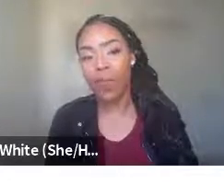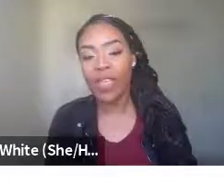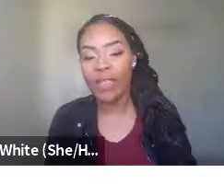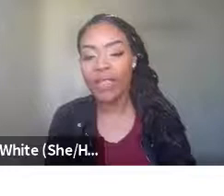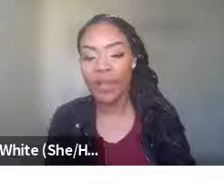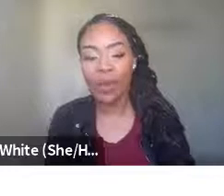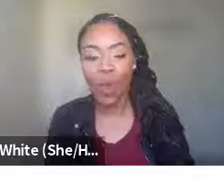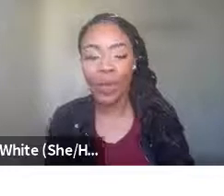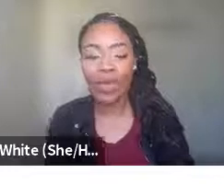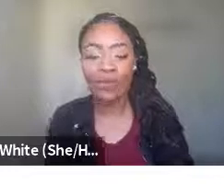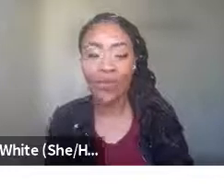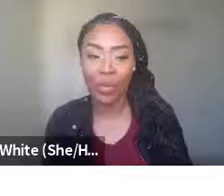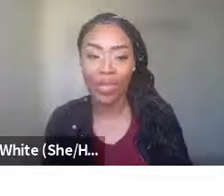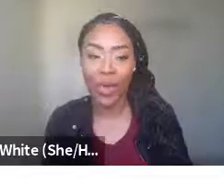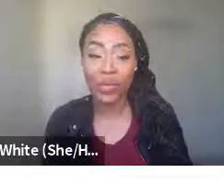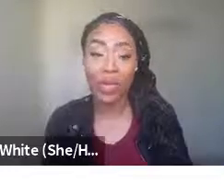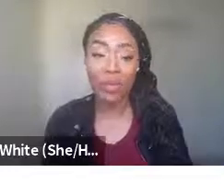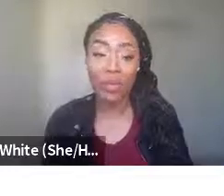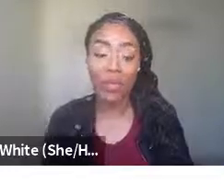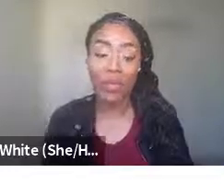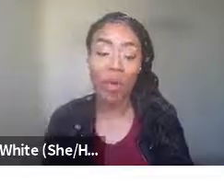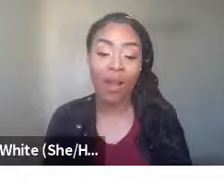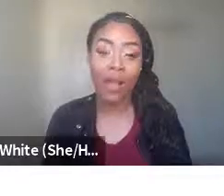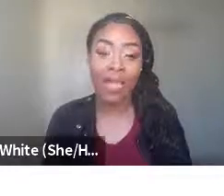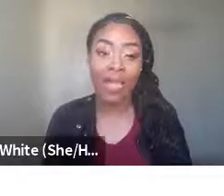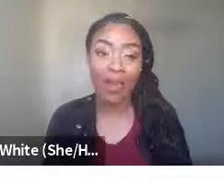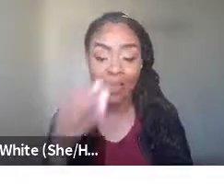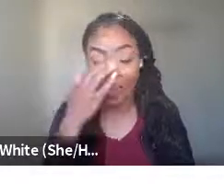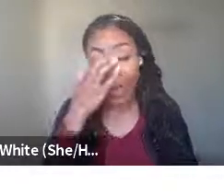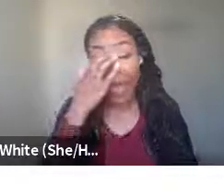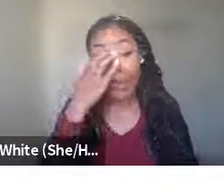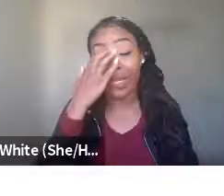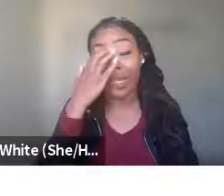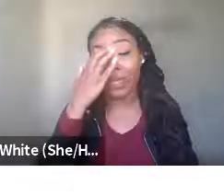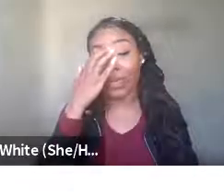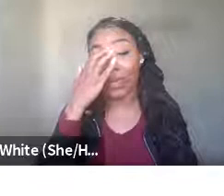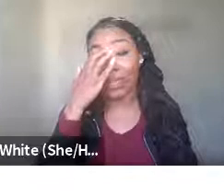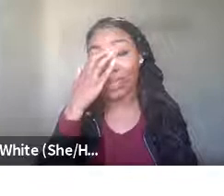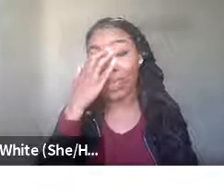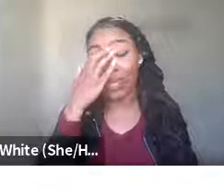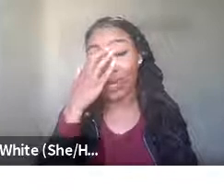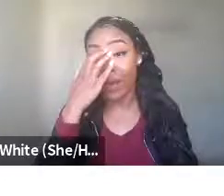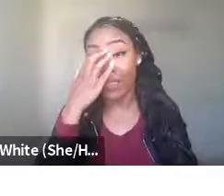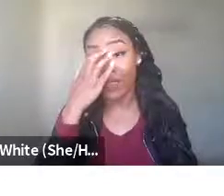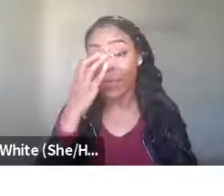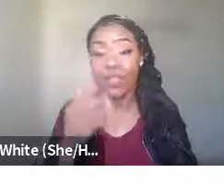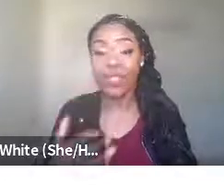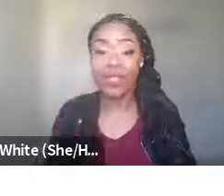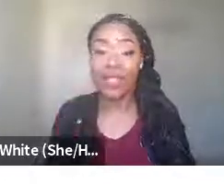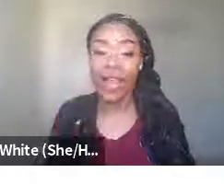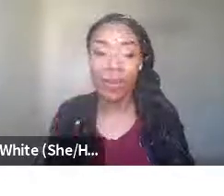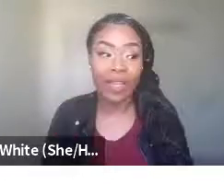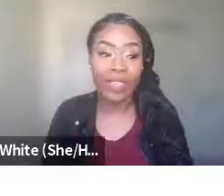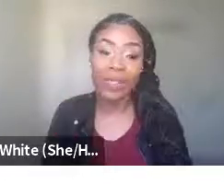this is something why we need formerly incarcerated people who are in leadership roles in our different